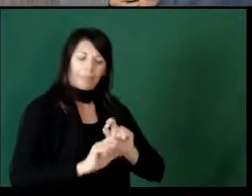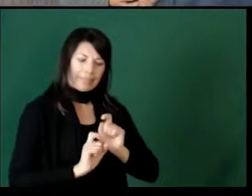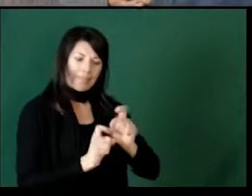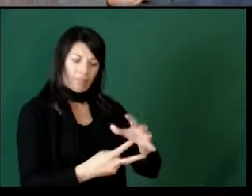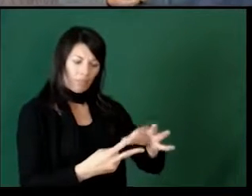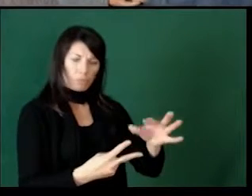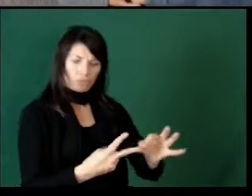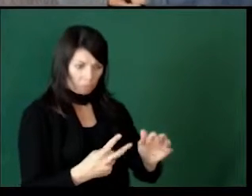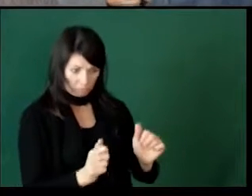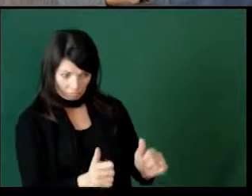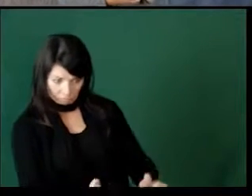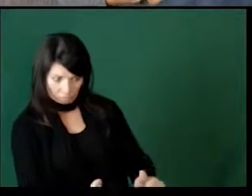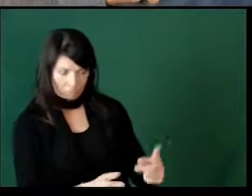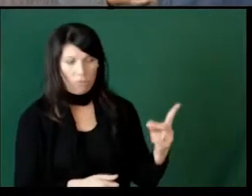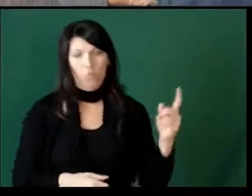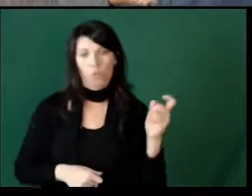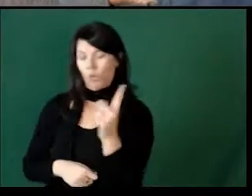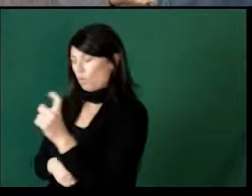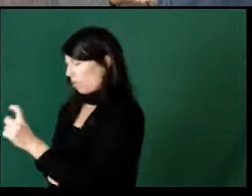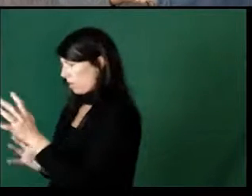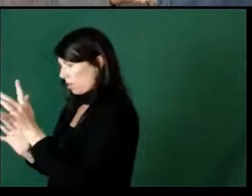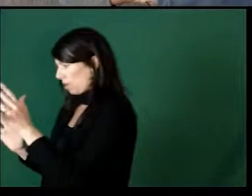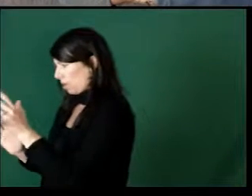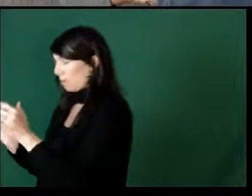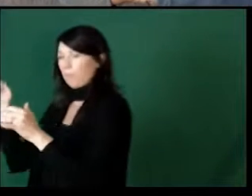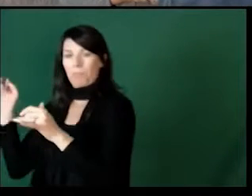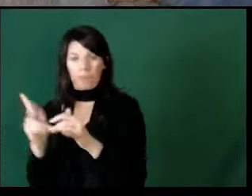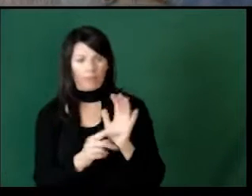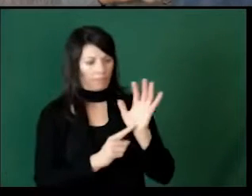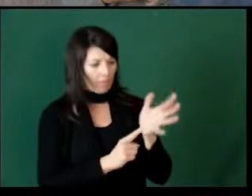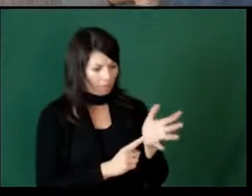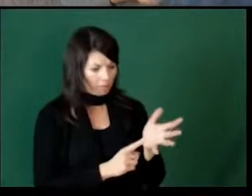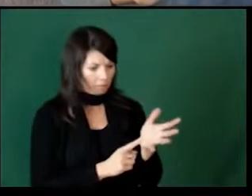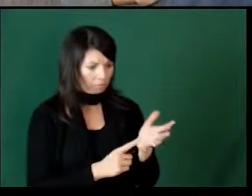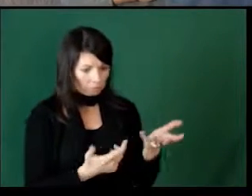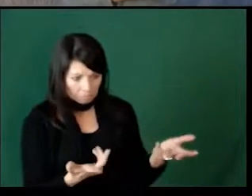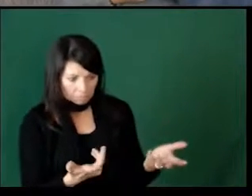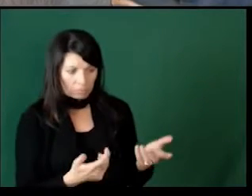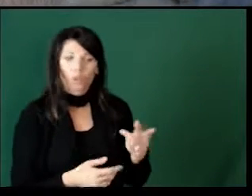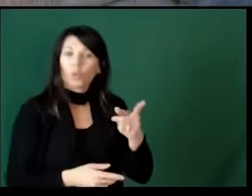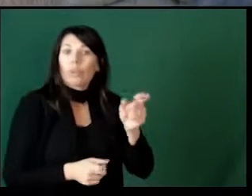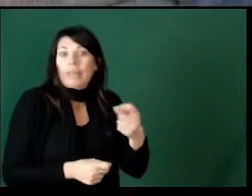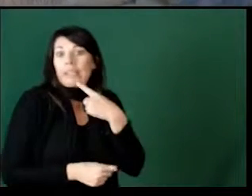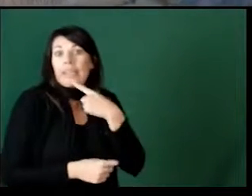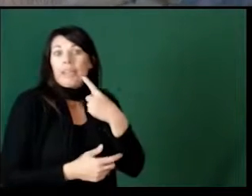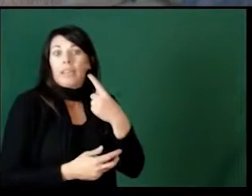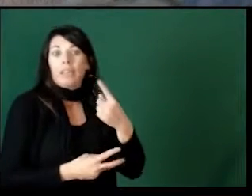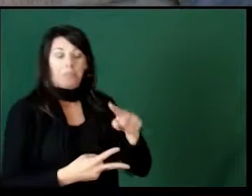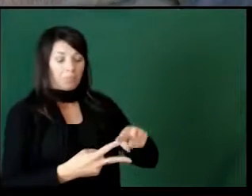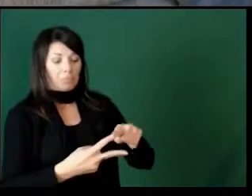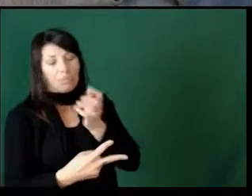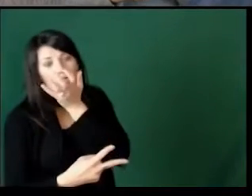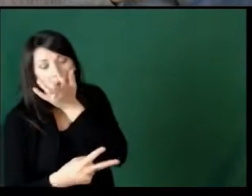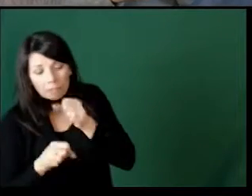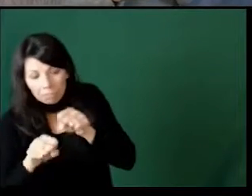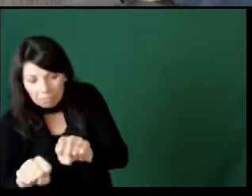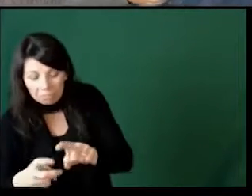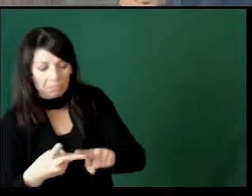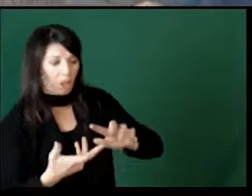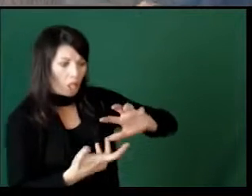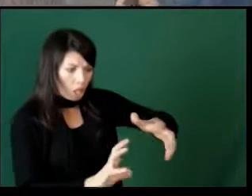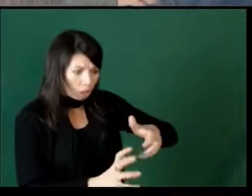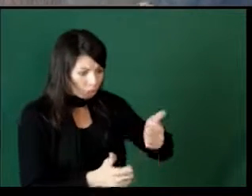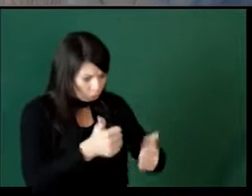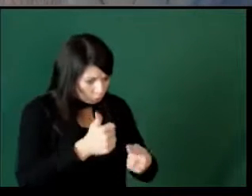some time, give them a choice, walk away, come back in five minutes. You can even tell them, here's your choices, laundry or lawn.